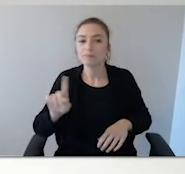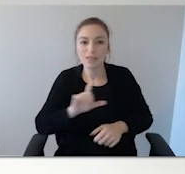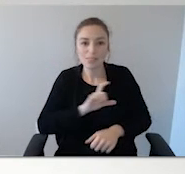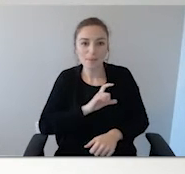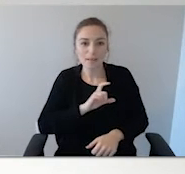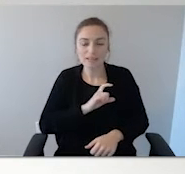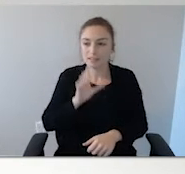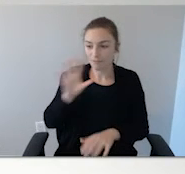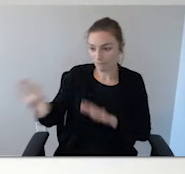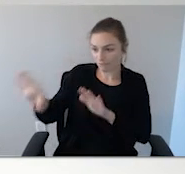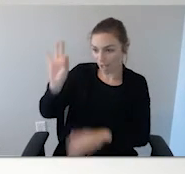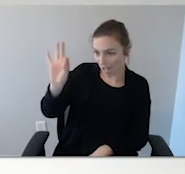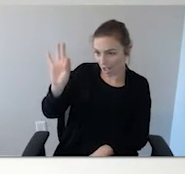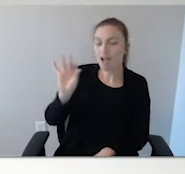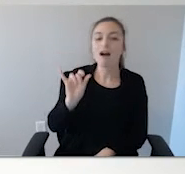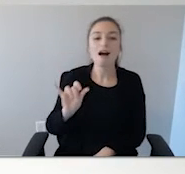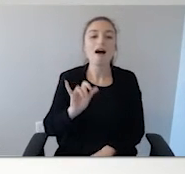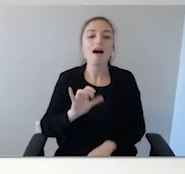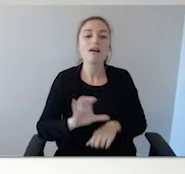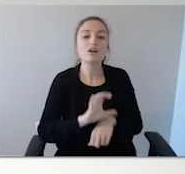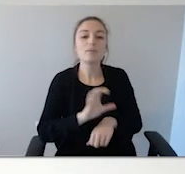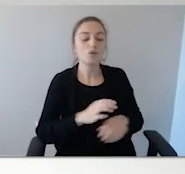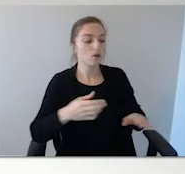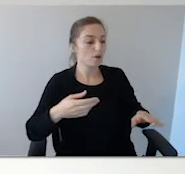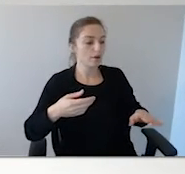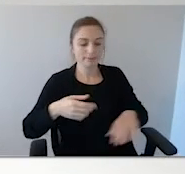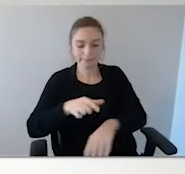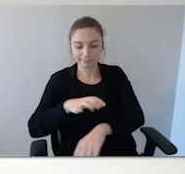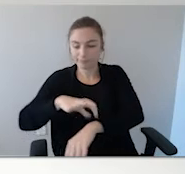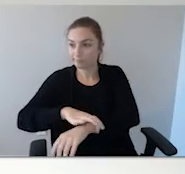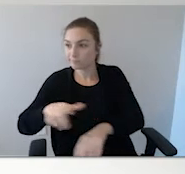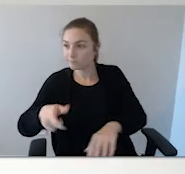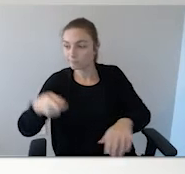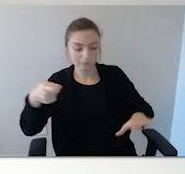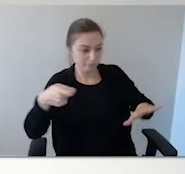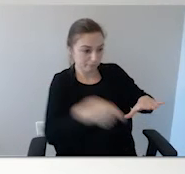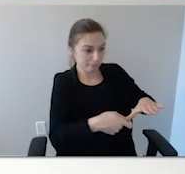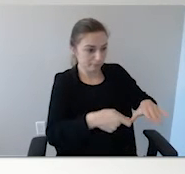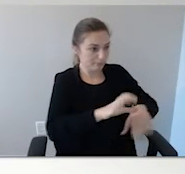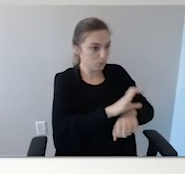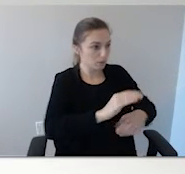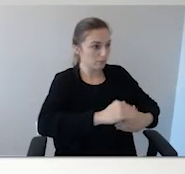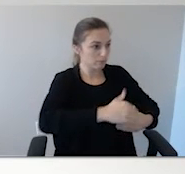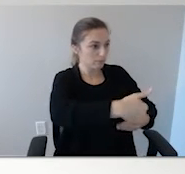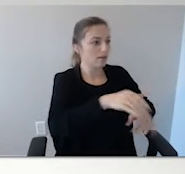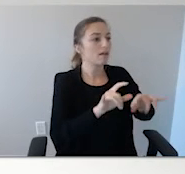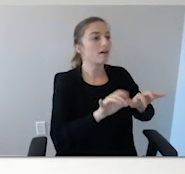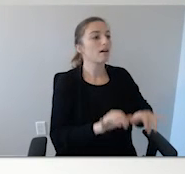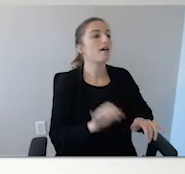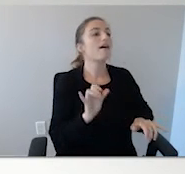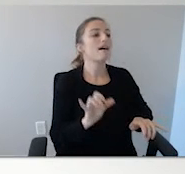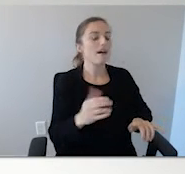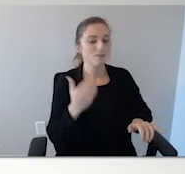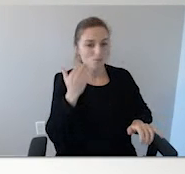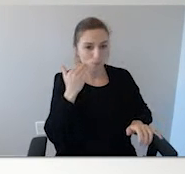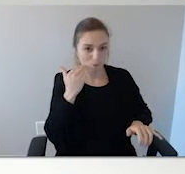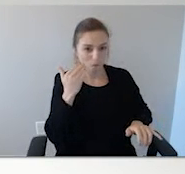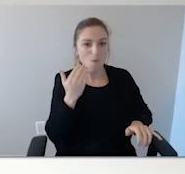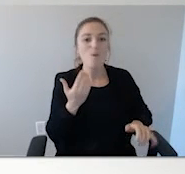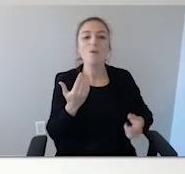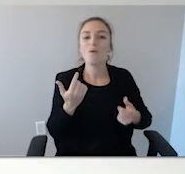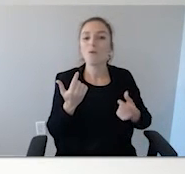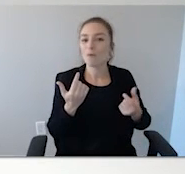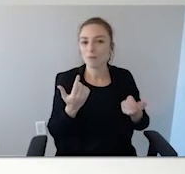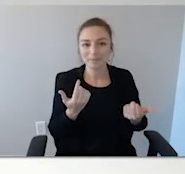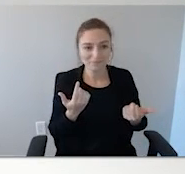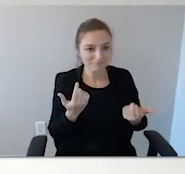in and find out who they're dealing with here. Who's this little child? Where they come from? And they'll find out instantly that it's not just a neglect issue here. We've